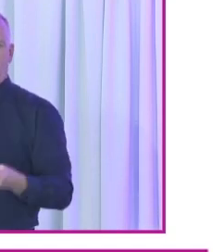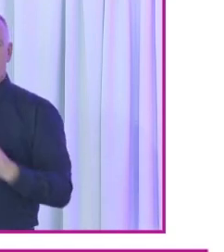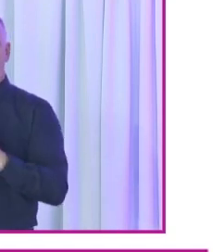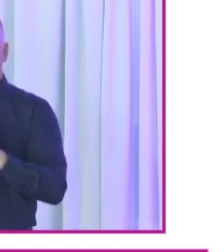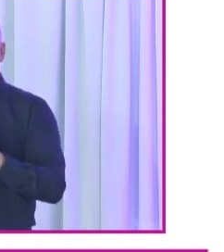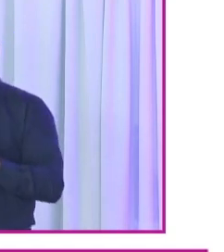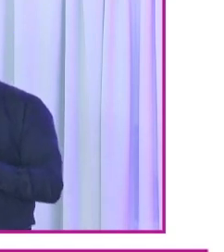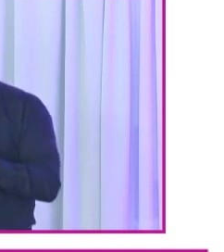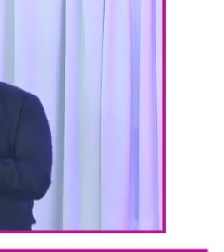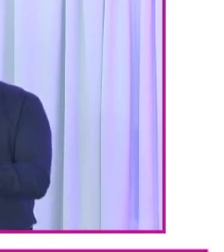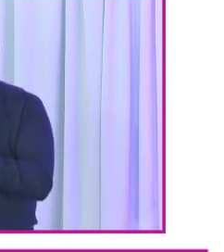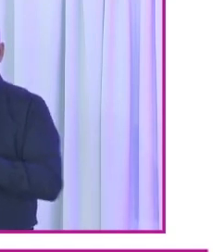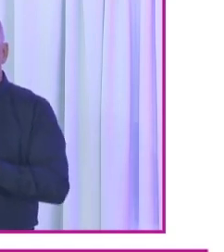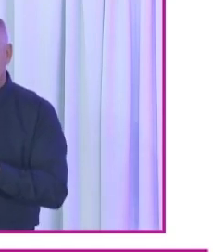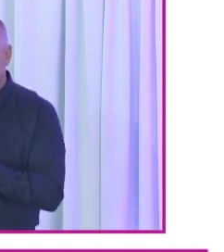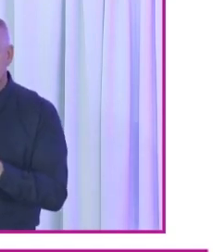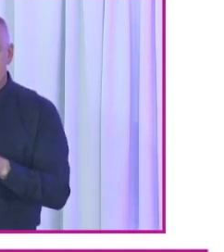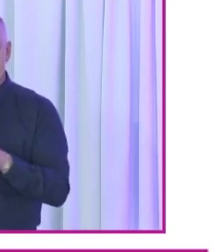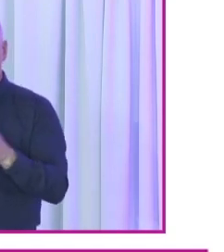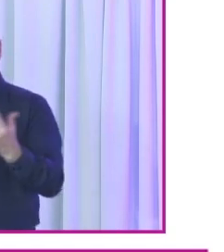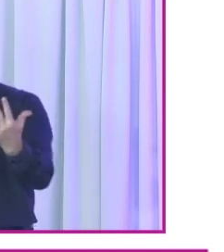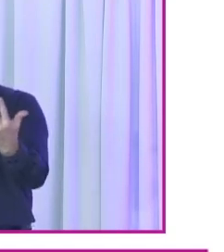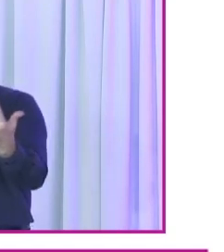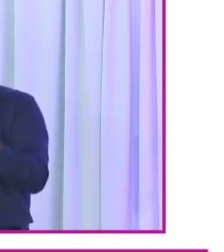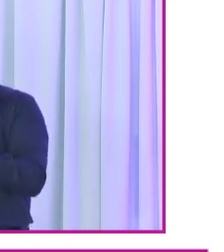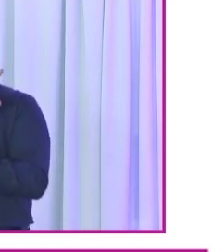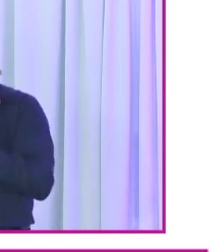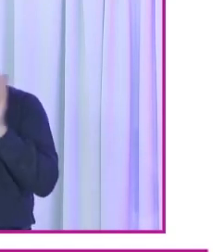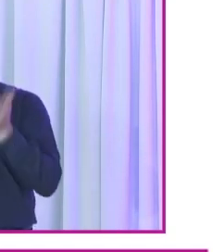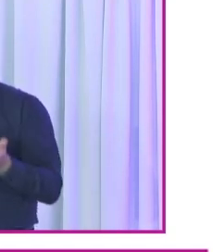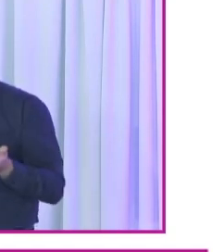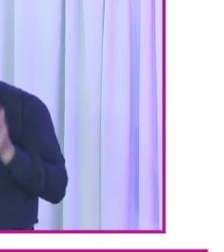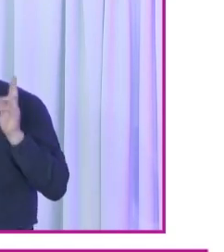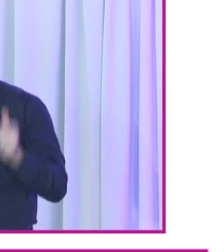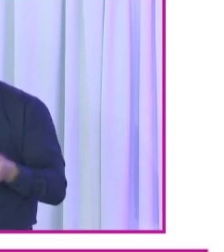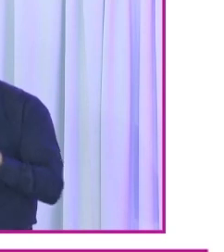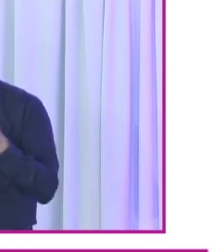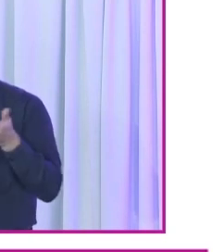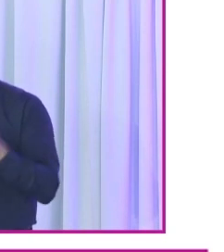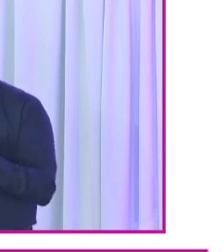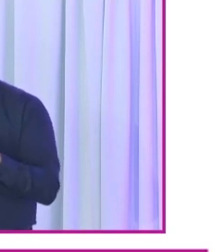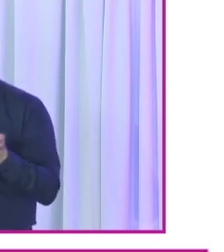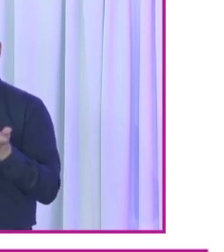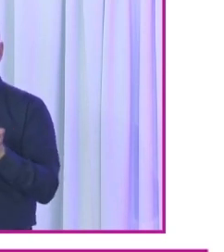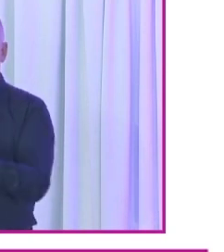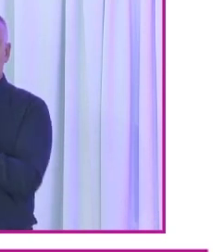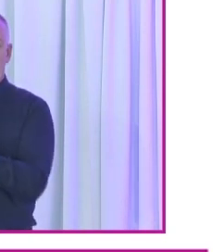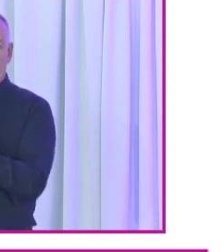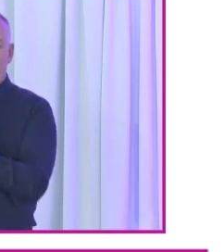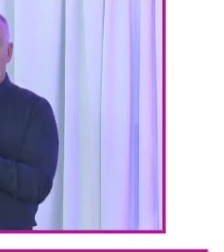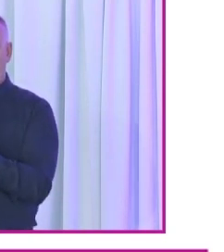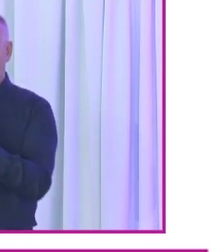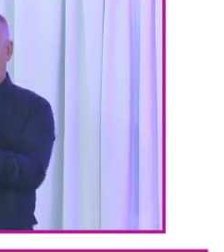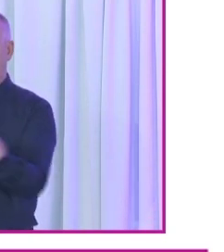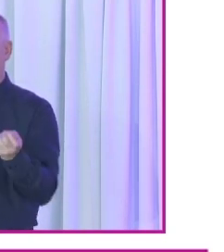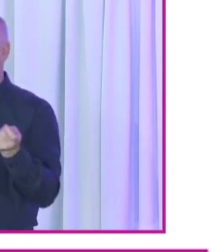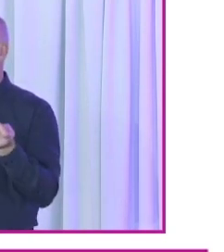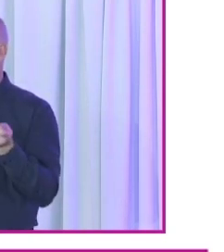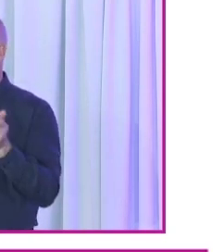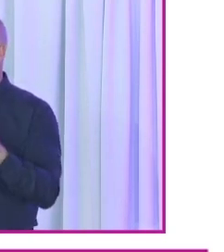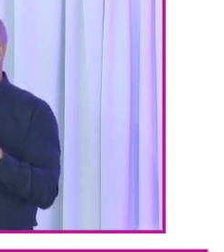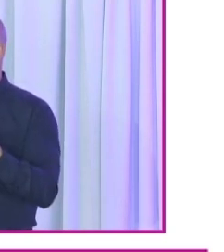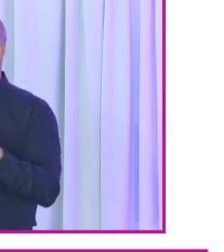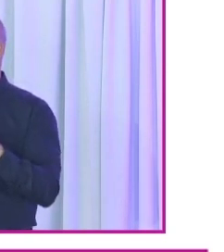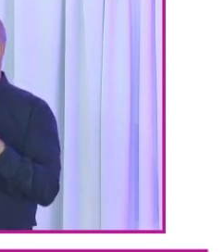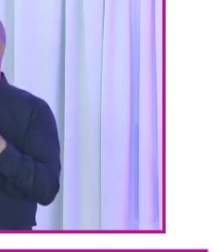But what is noted it was online, was available online, hard copy surveys were available to people, and of course